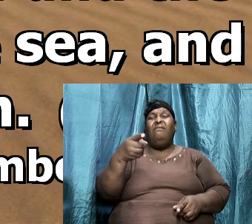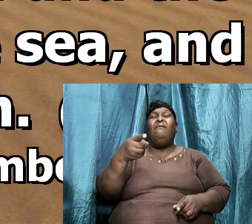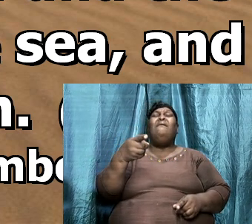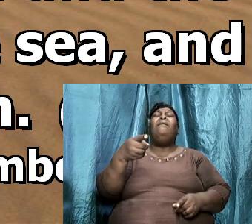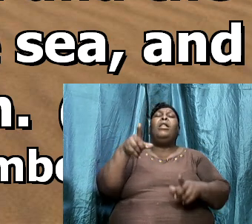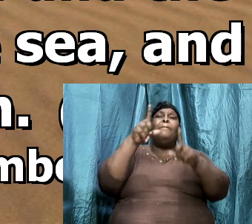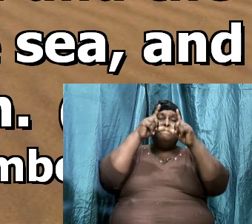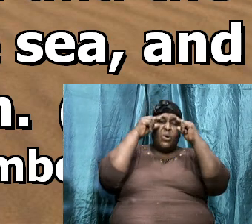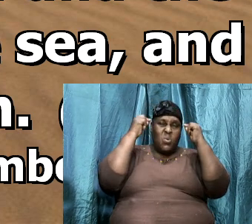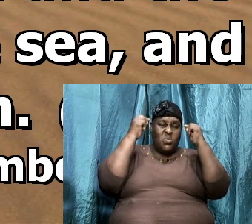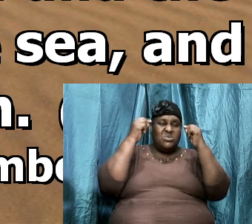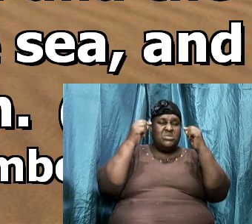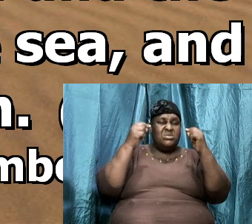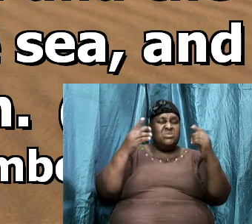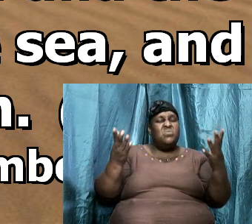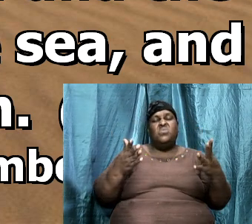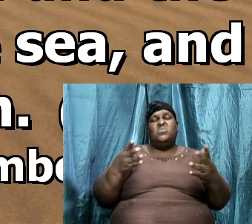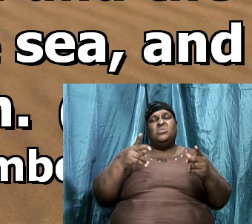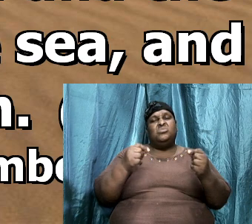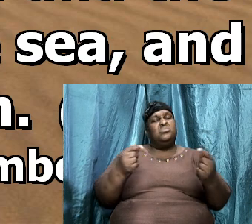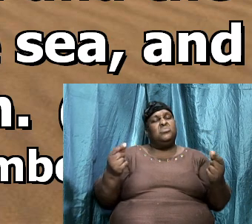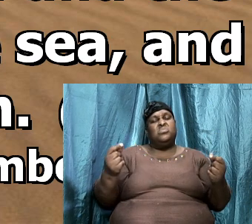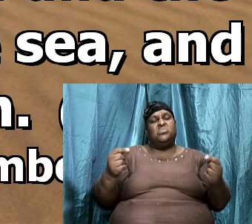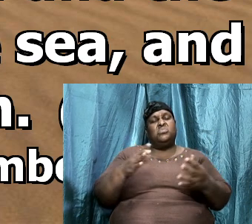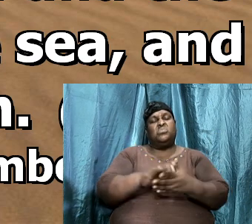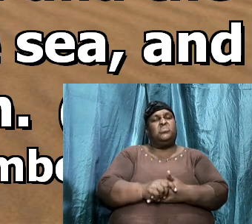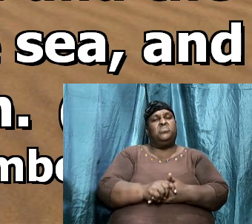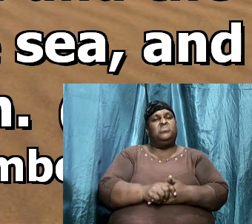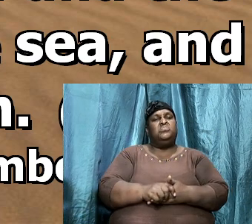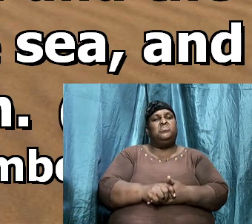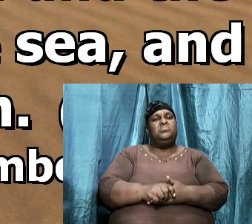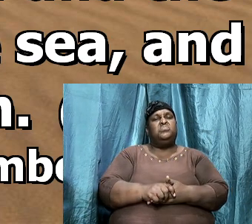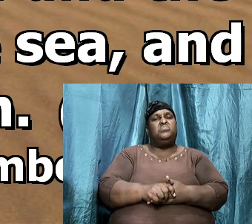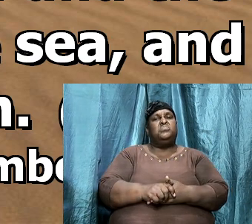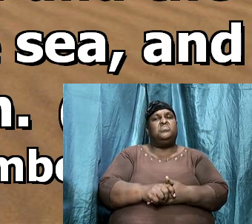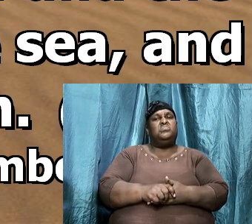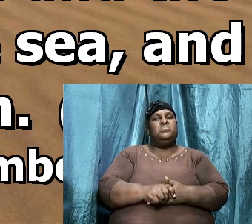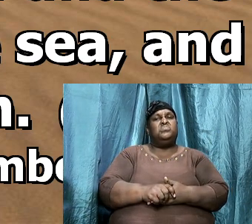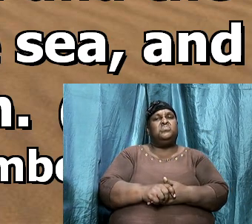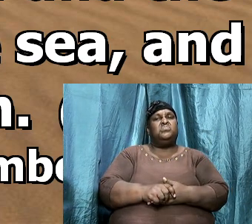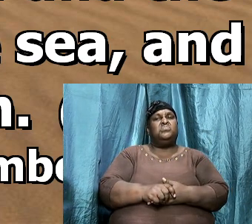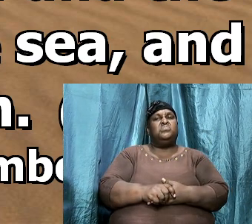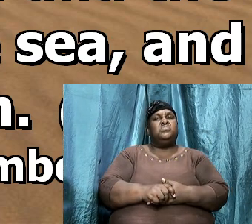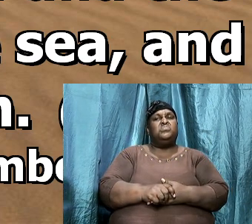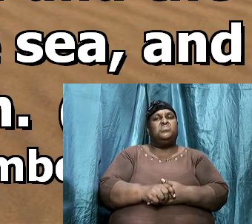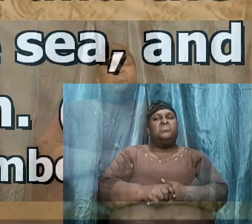it was God that instructed the land, Moses to spy out the land.